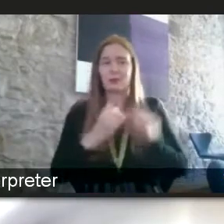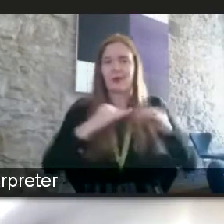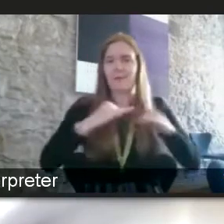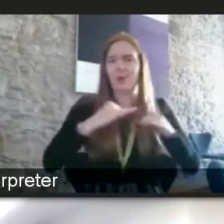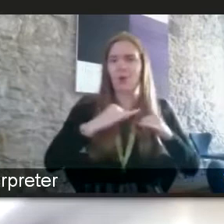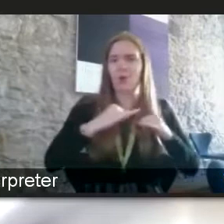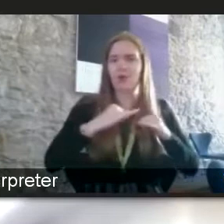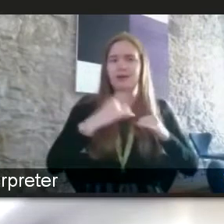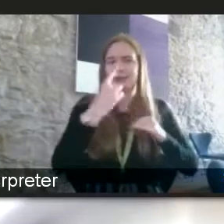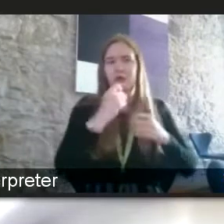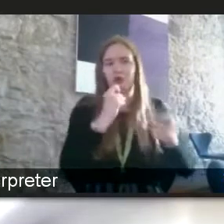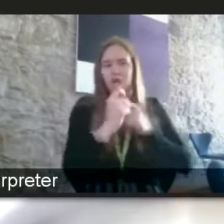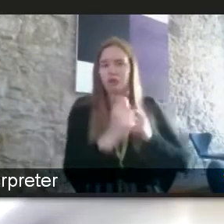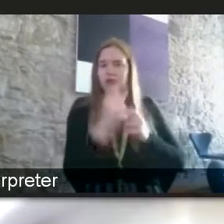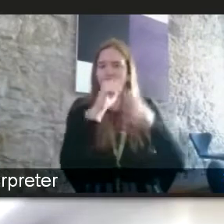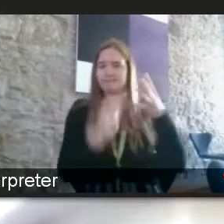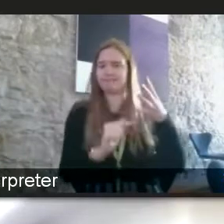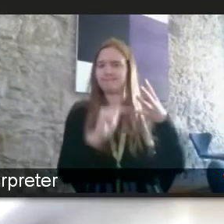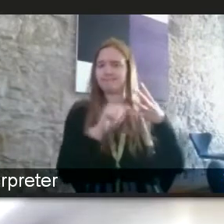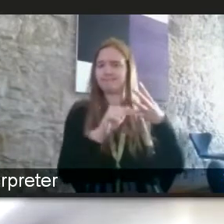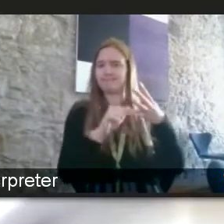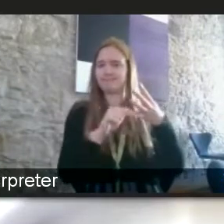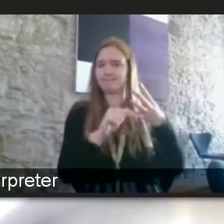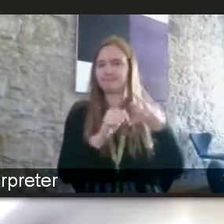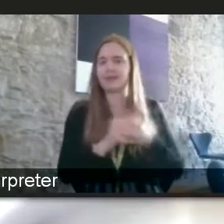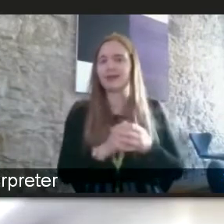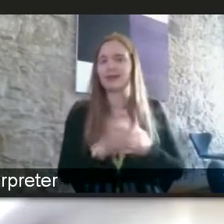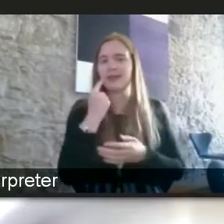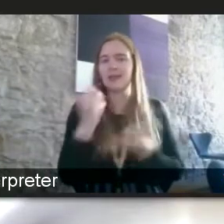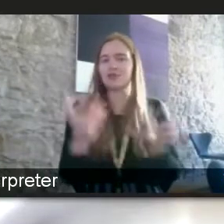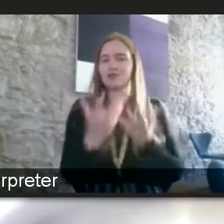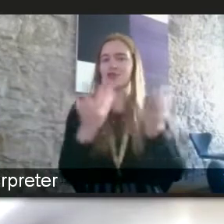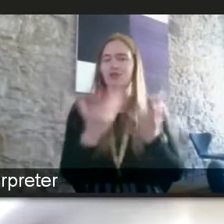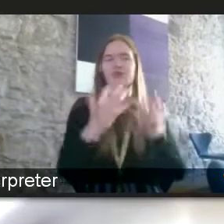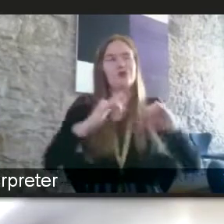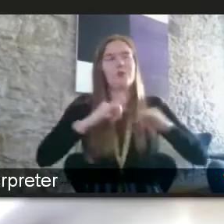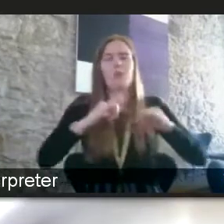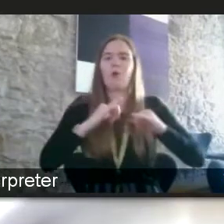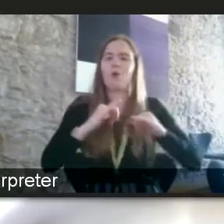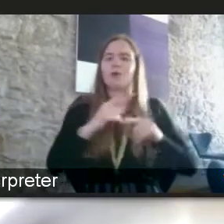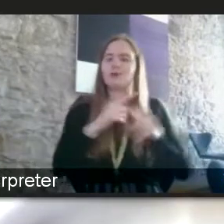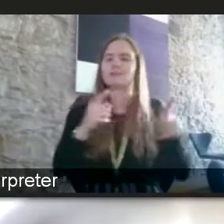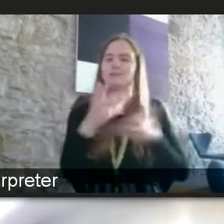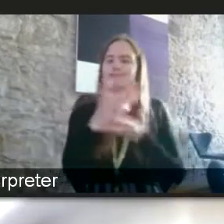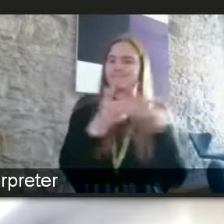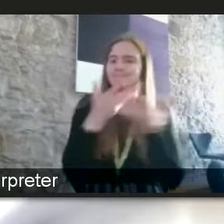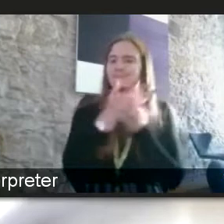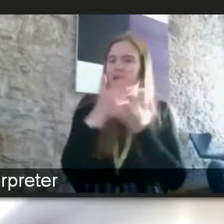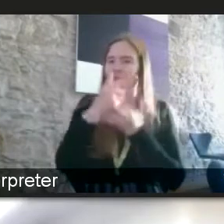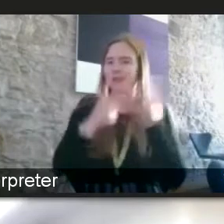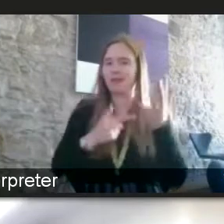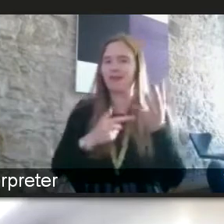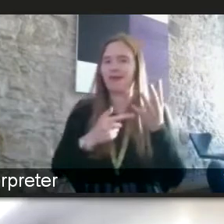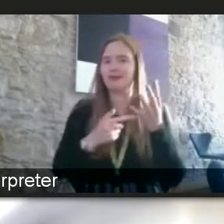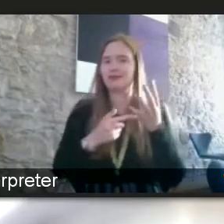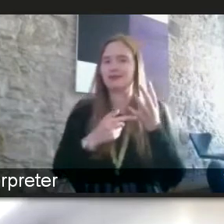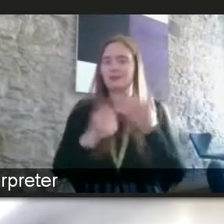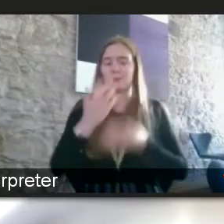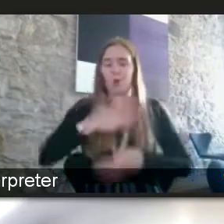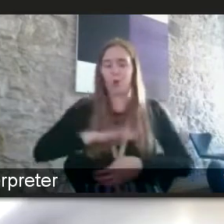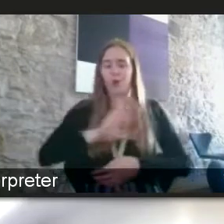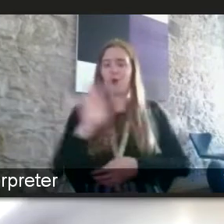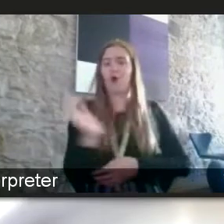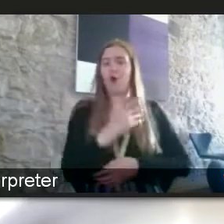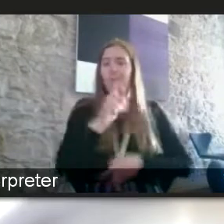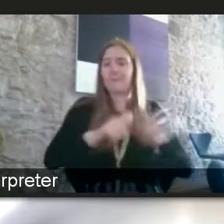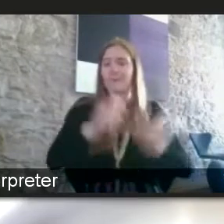be able to accommodate that and to see that so encourage employers to talk about that to say that we want everyone we want different